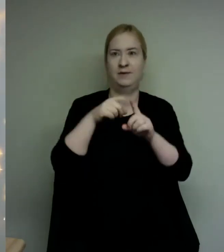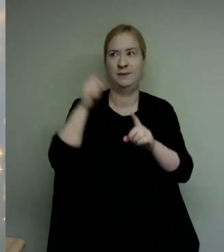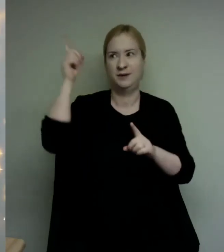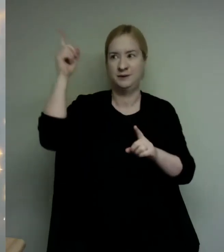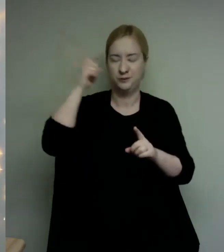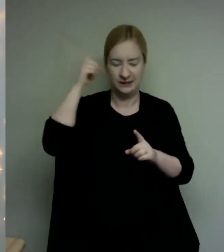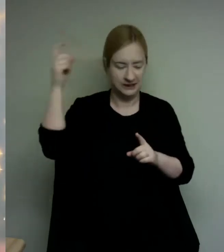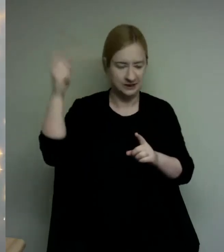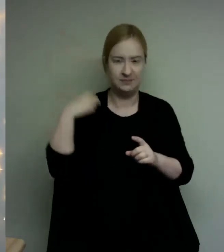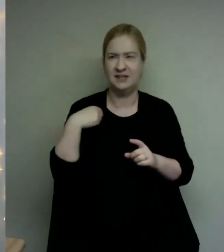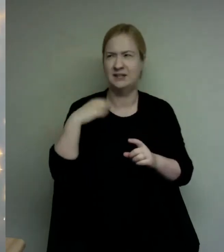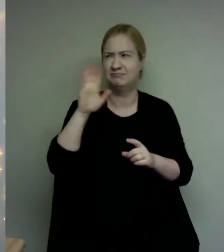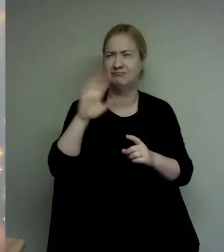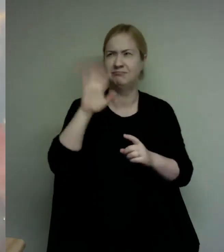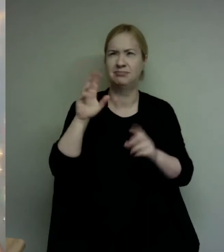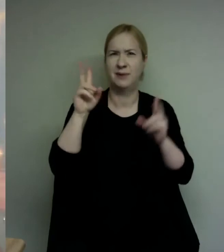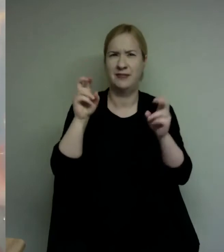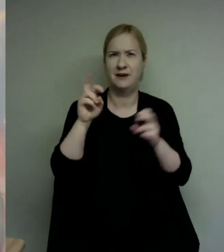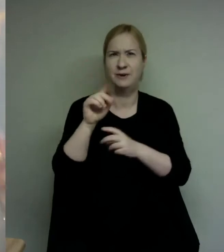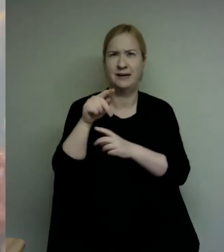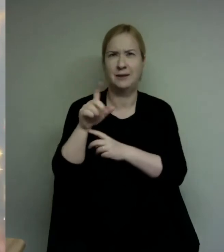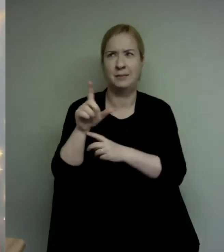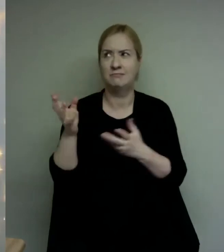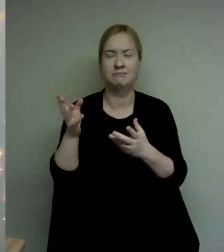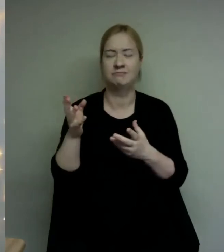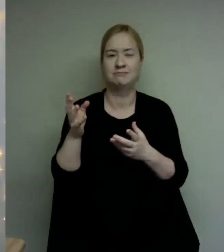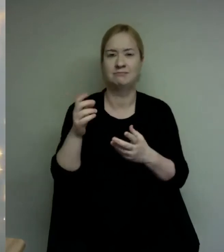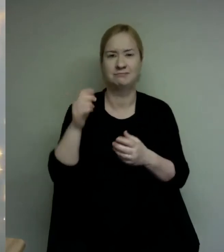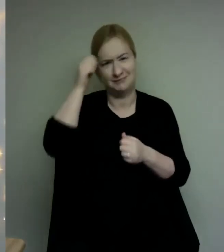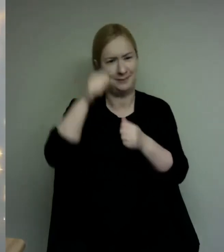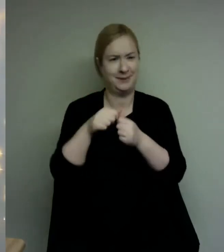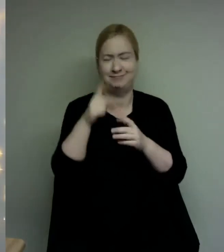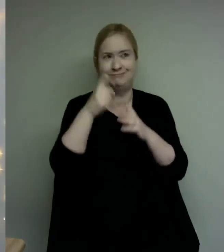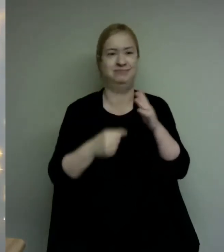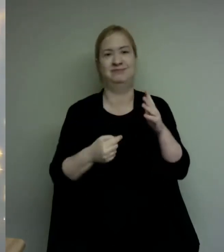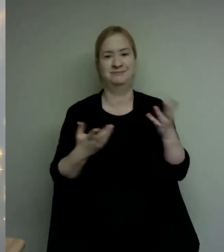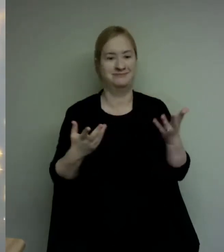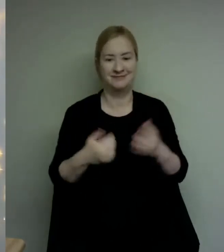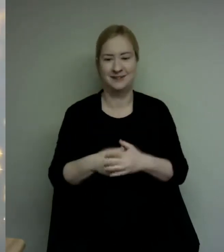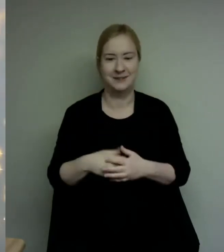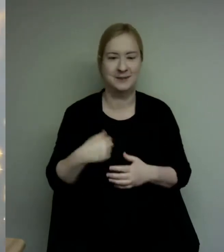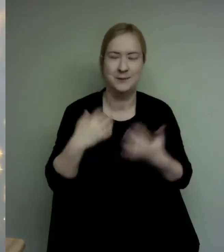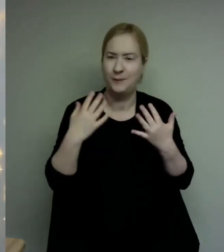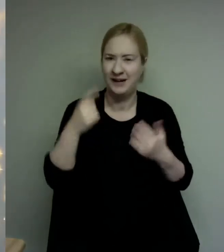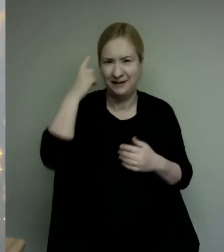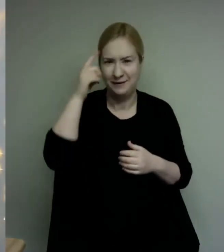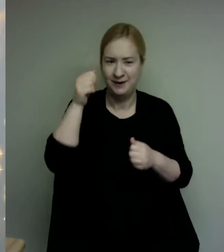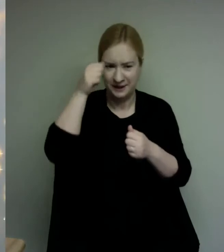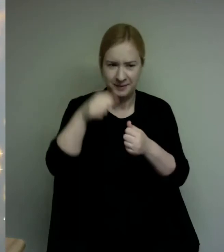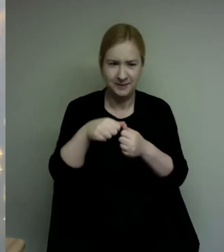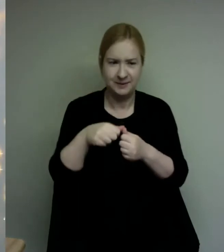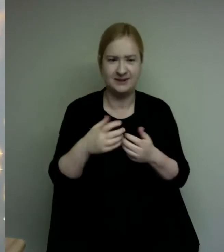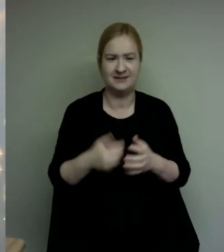but it hasn't all come back to me so i'm waiting i'm waiting for that that memory of that dream that i had last night about what was